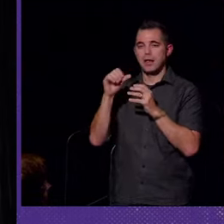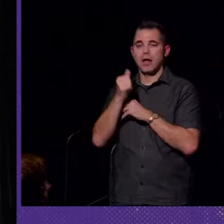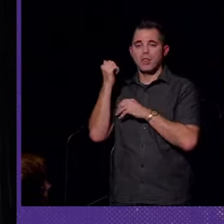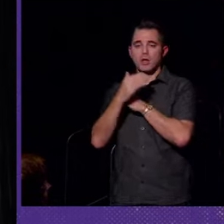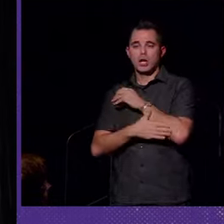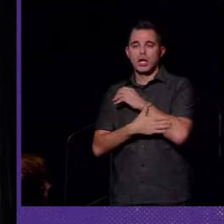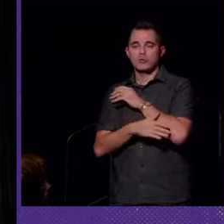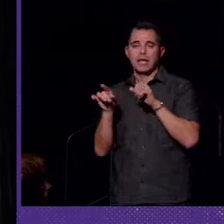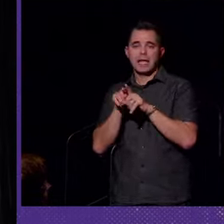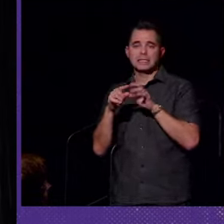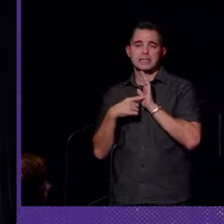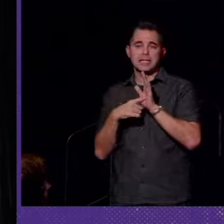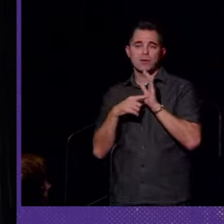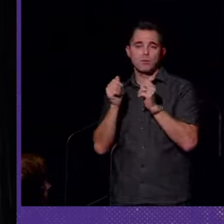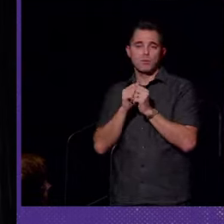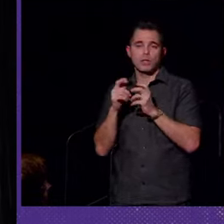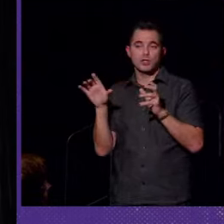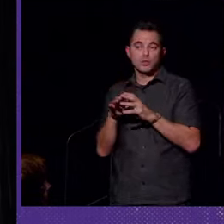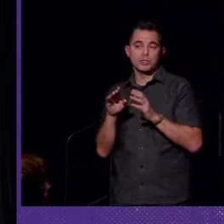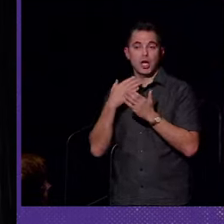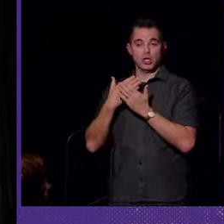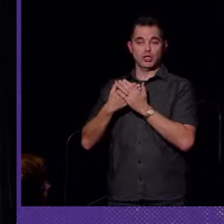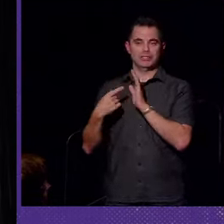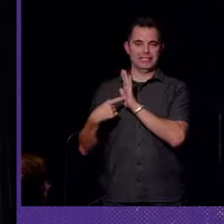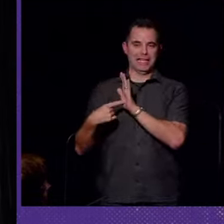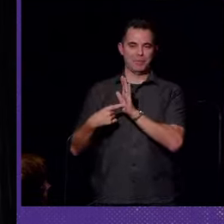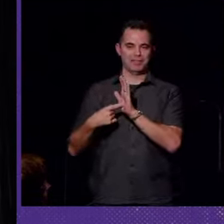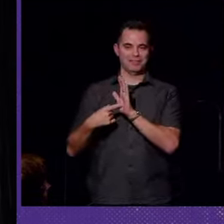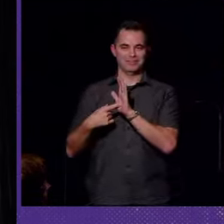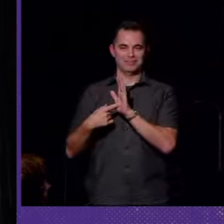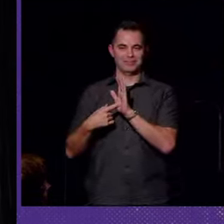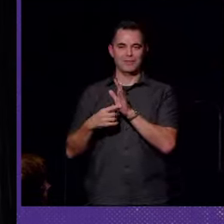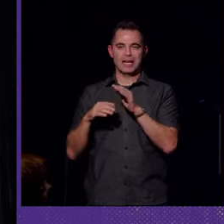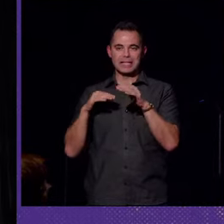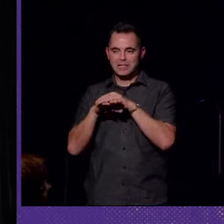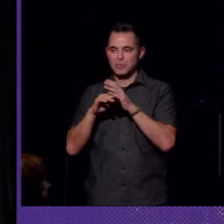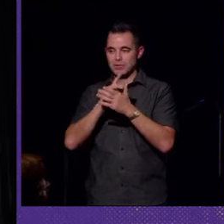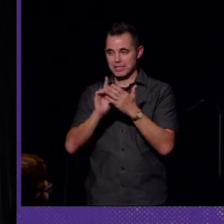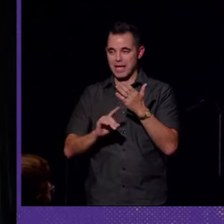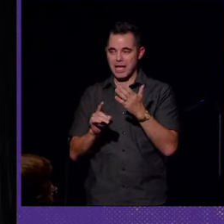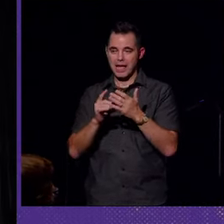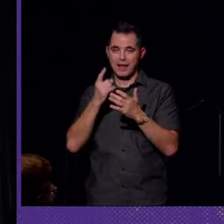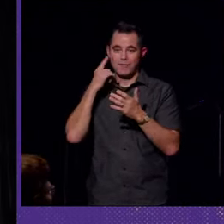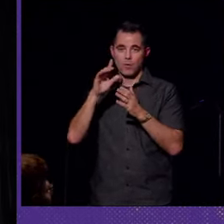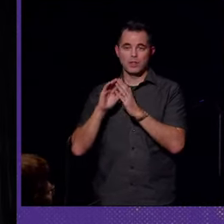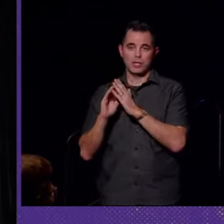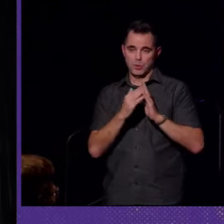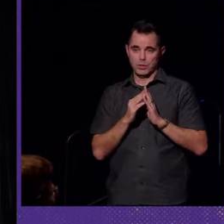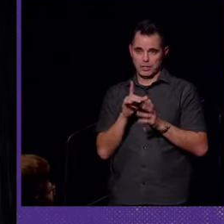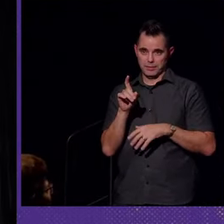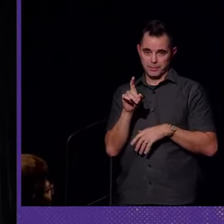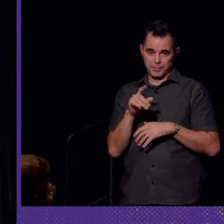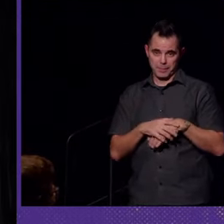country as an example in which they're doing a good example of accessible design for the community?